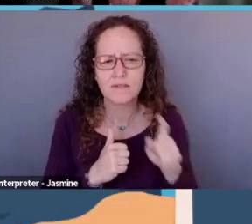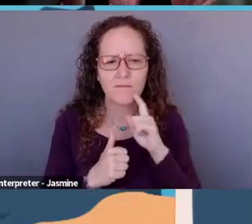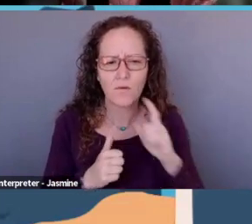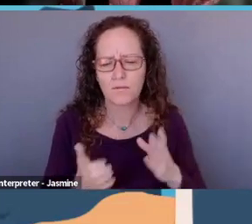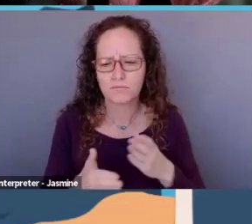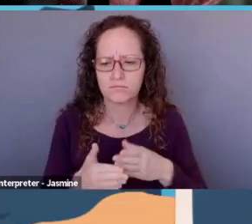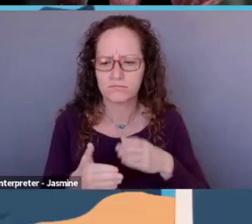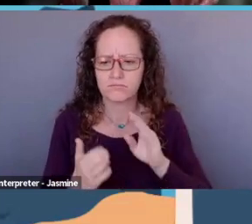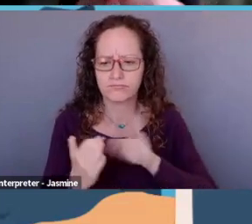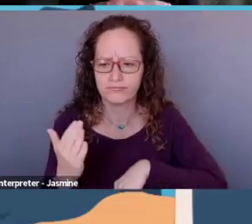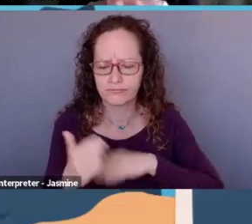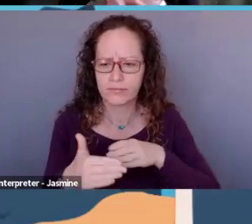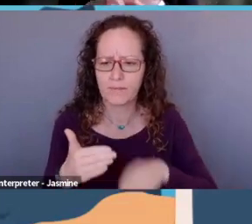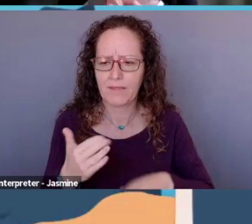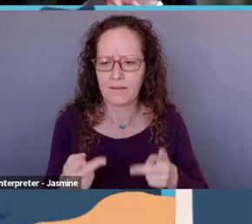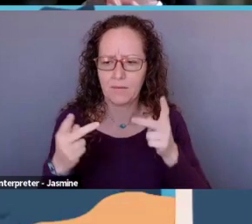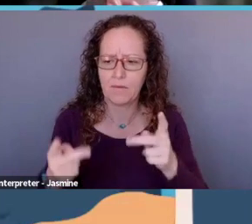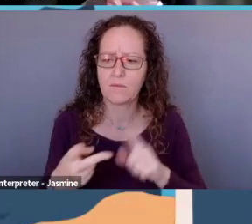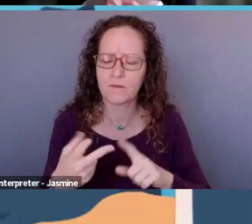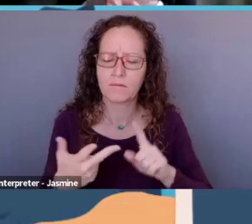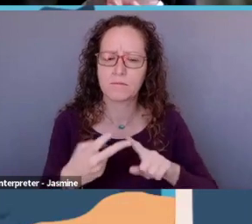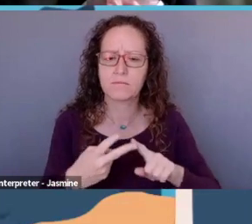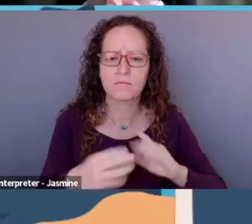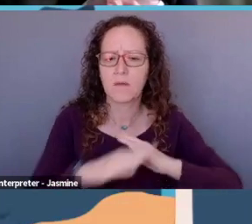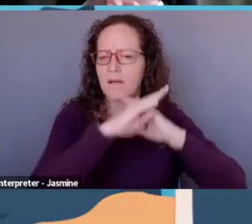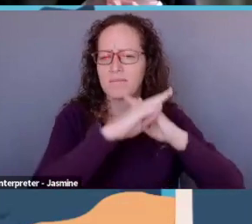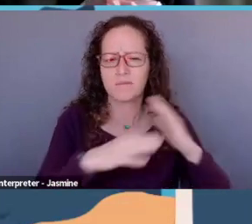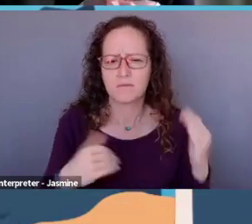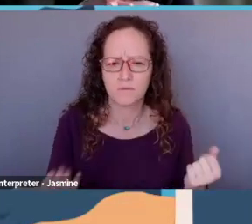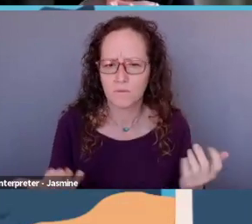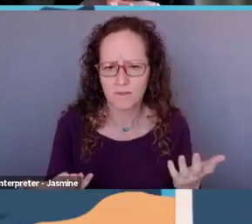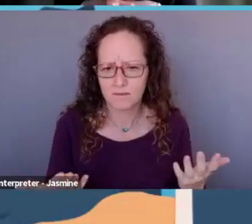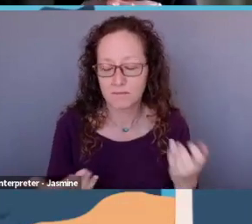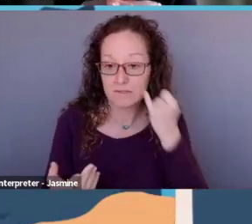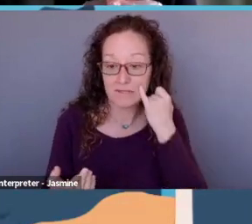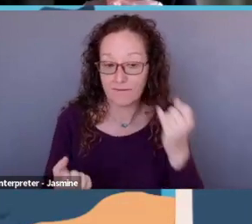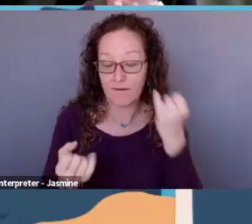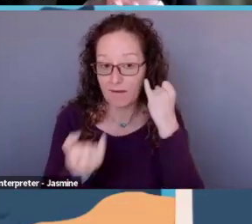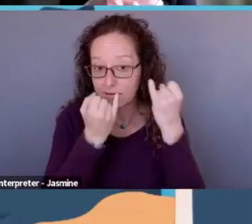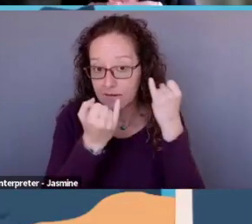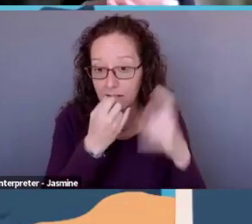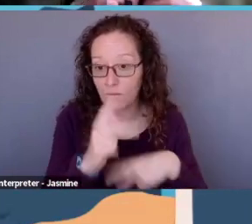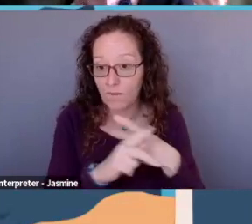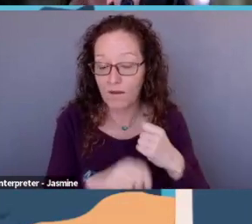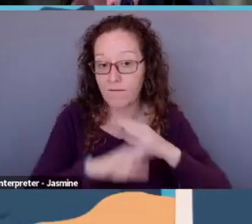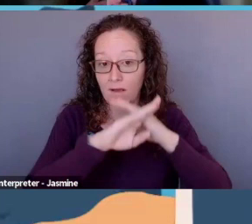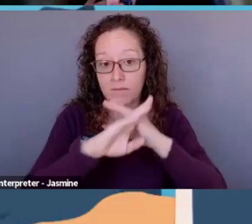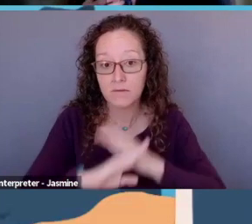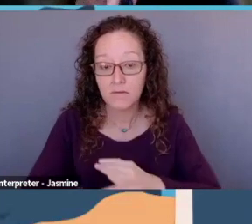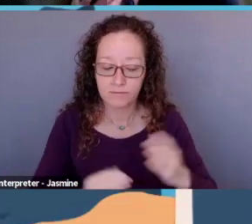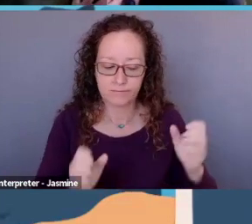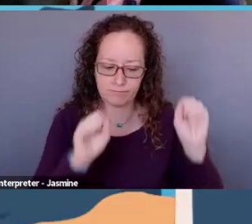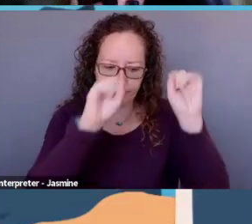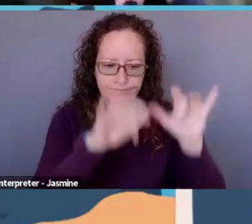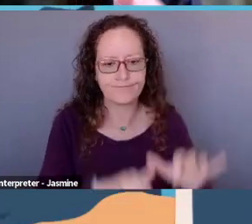And what are the obstacles? If people have ideas of obstacles, please feel free to put them in the chat. But here are some of